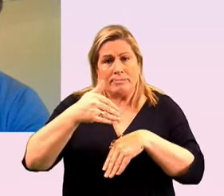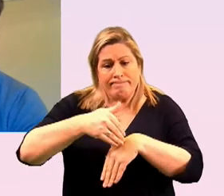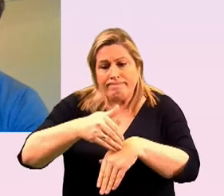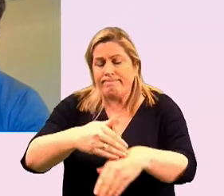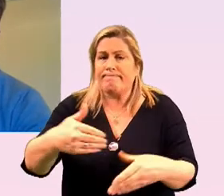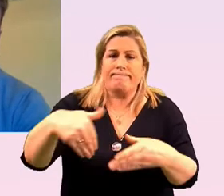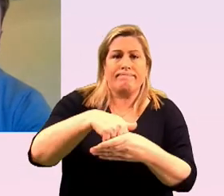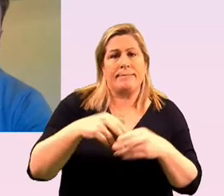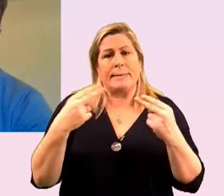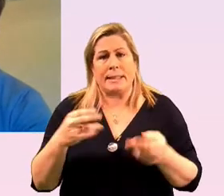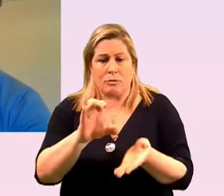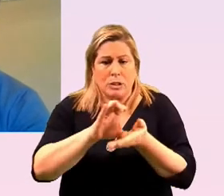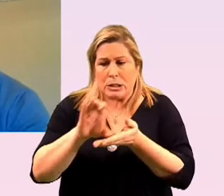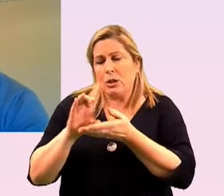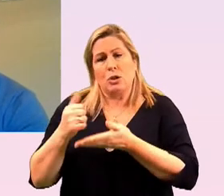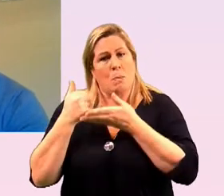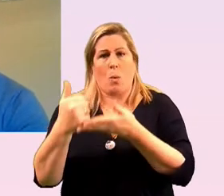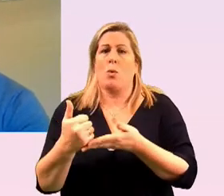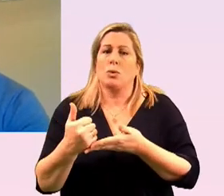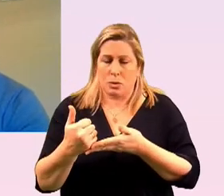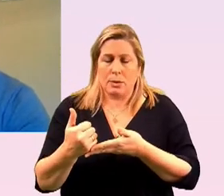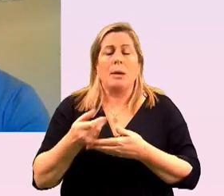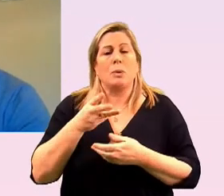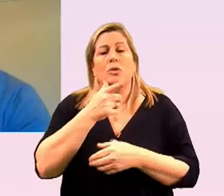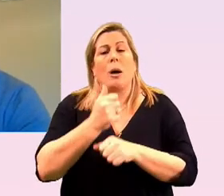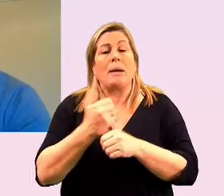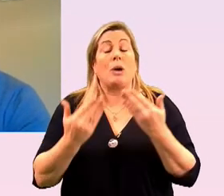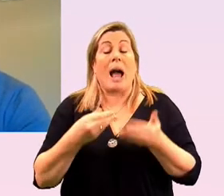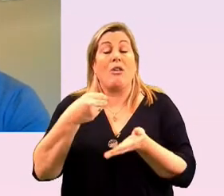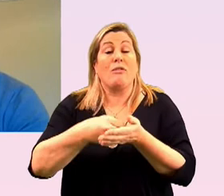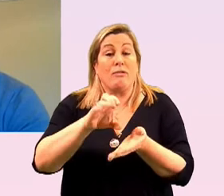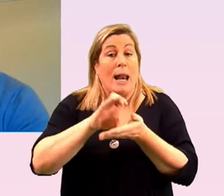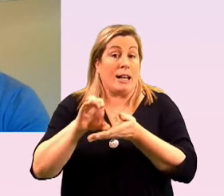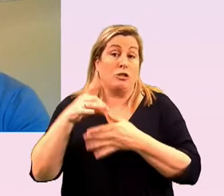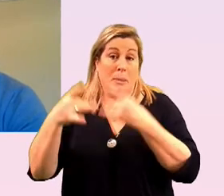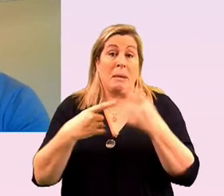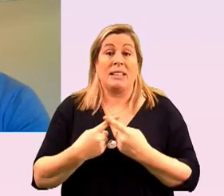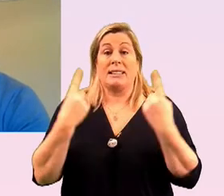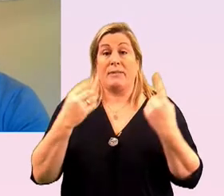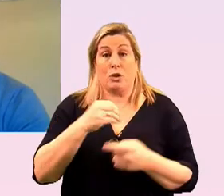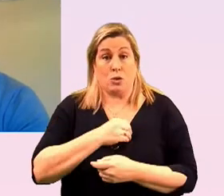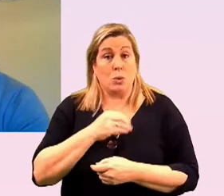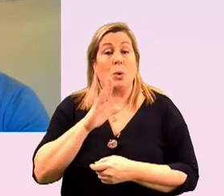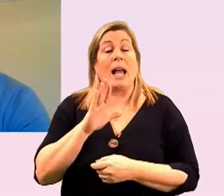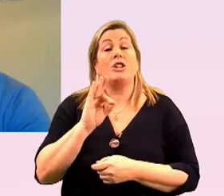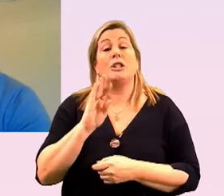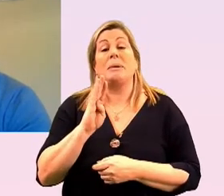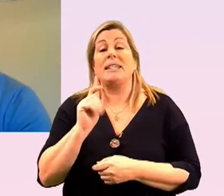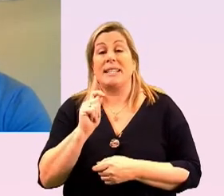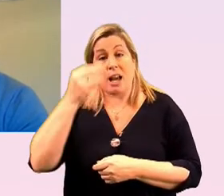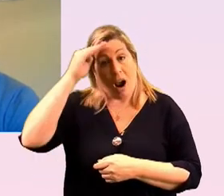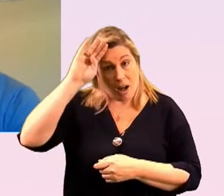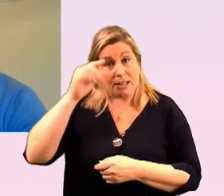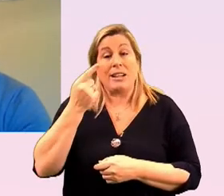philanthropic support and will speak about how philanthropy has made a difference to lgbt ireland and then i think